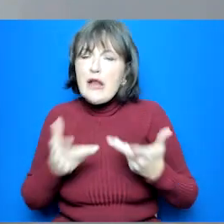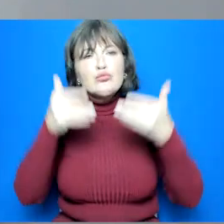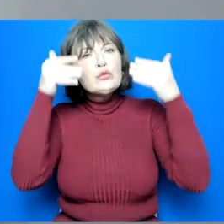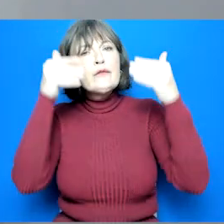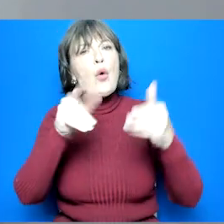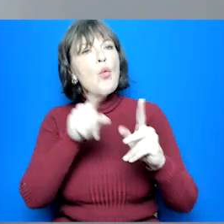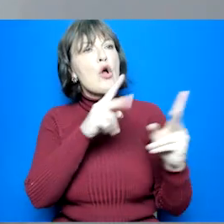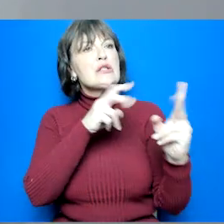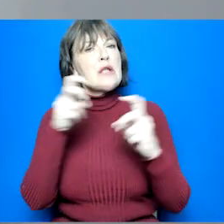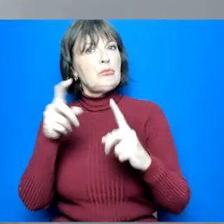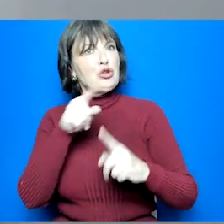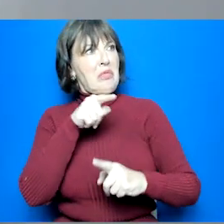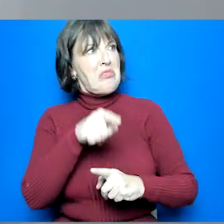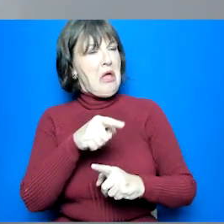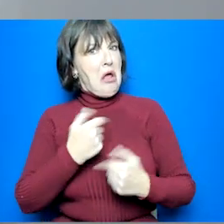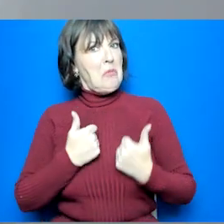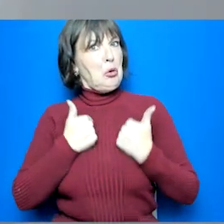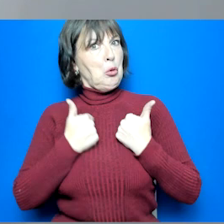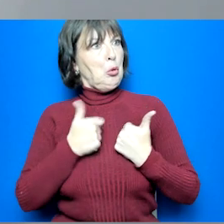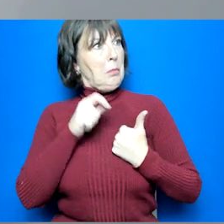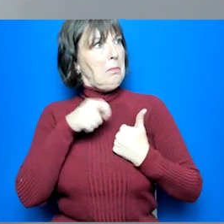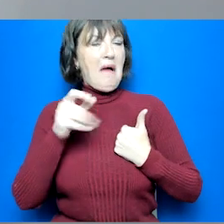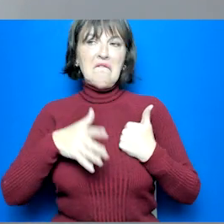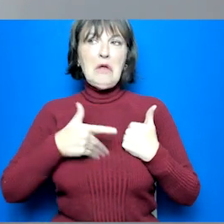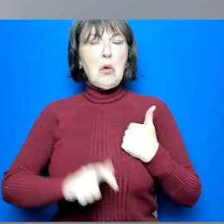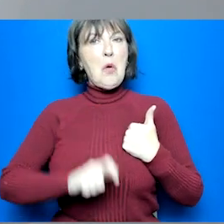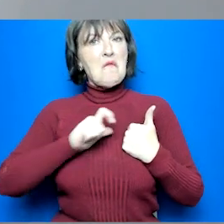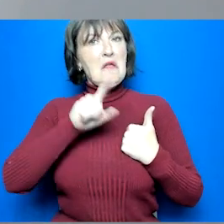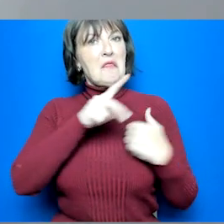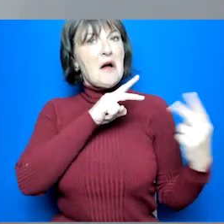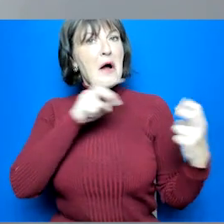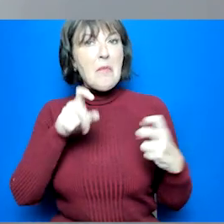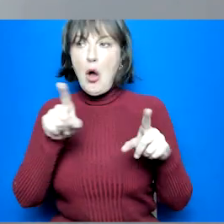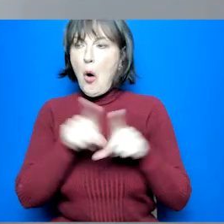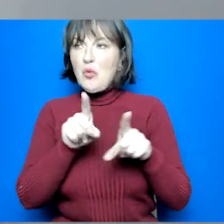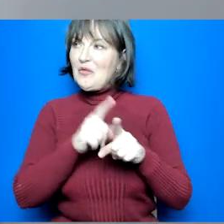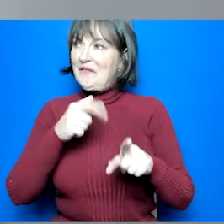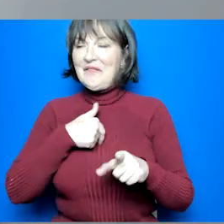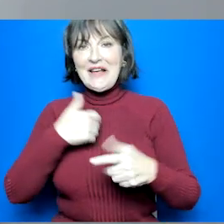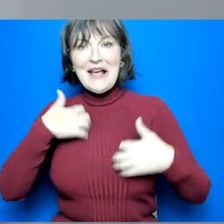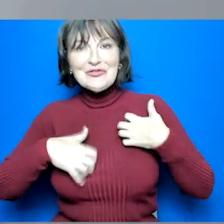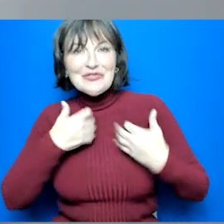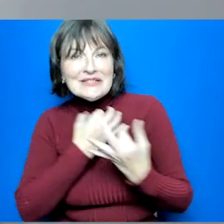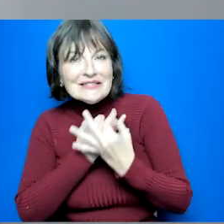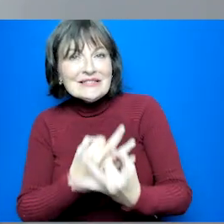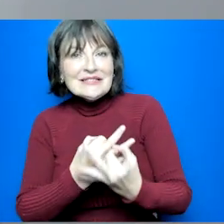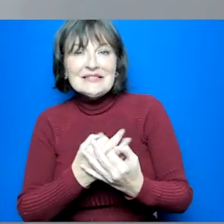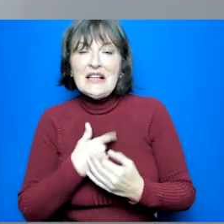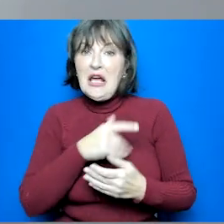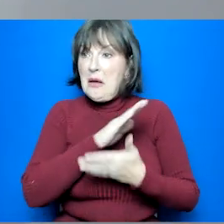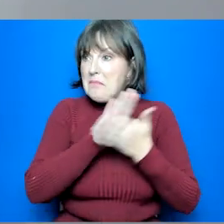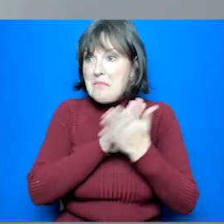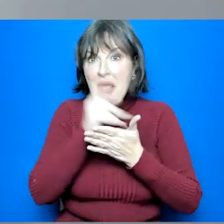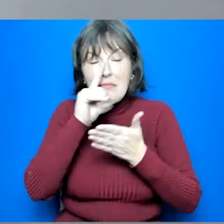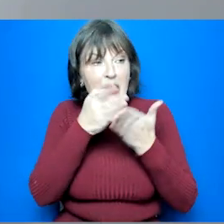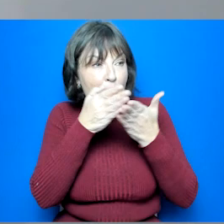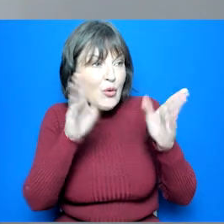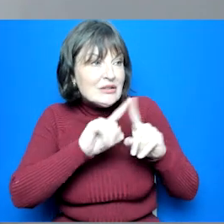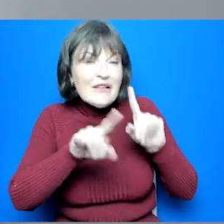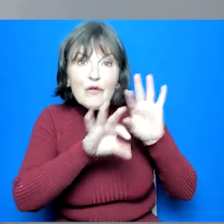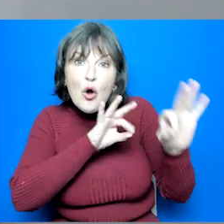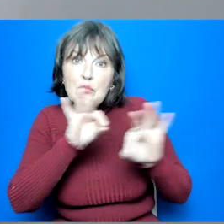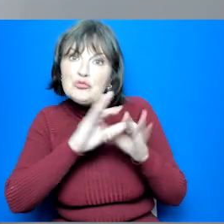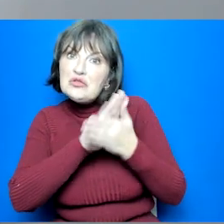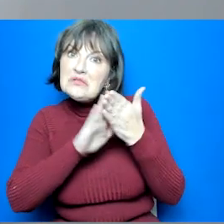it's also useful for them to consider a wide range of options that would support them into lots of different career paths that they might be interested in